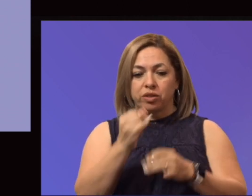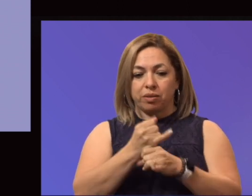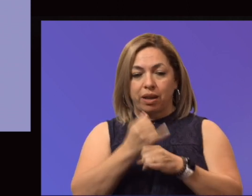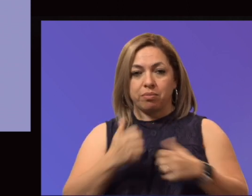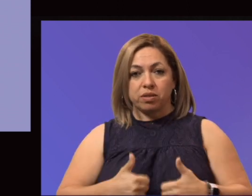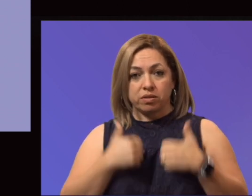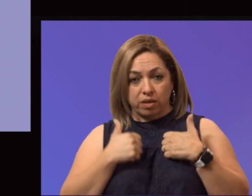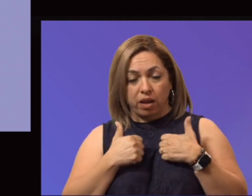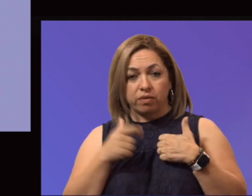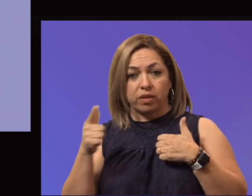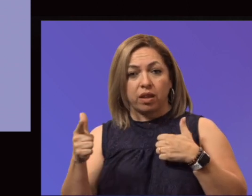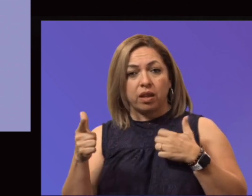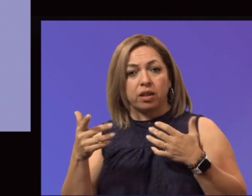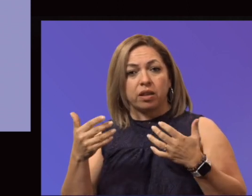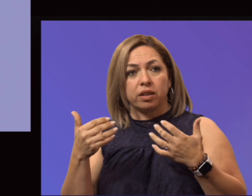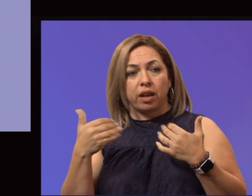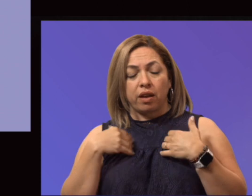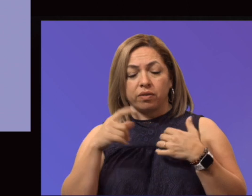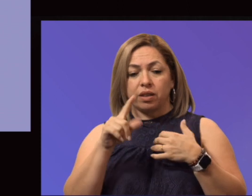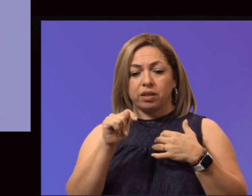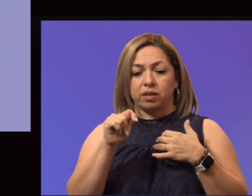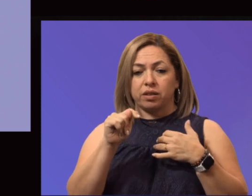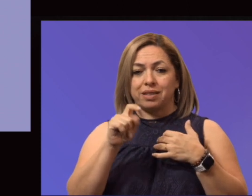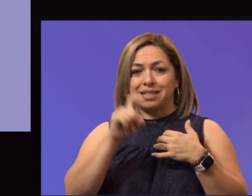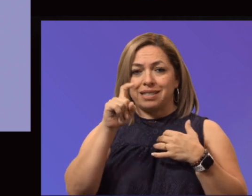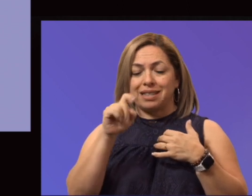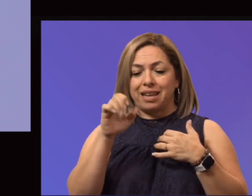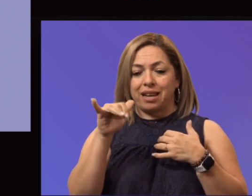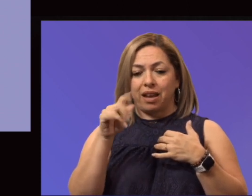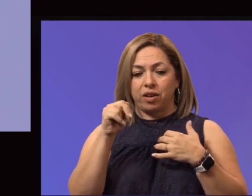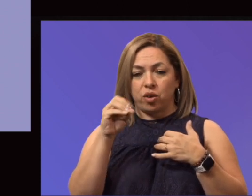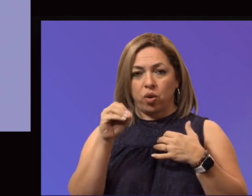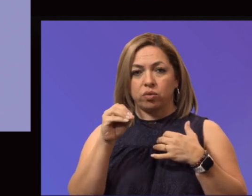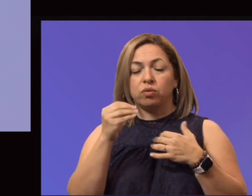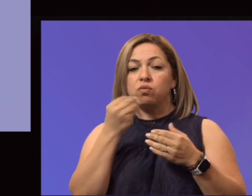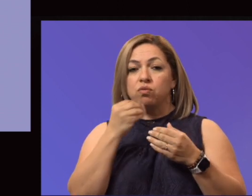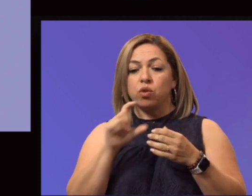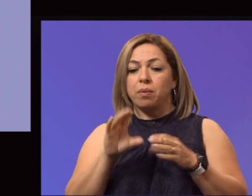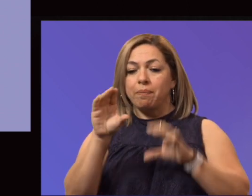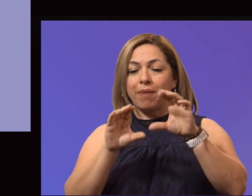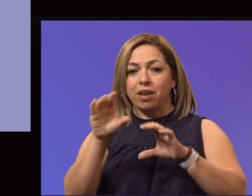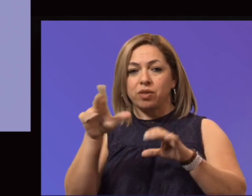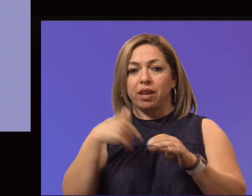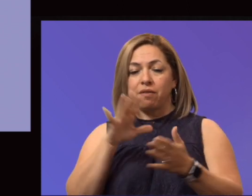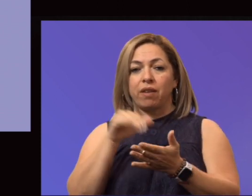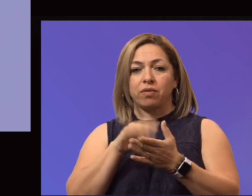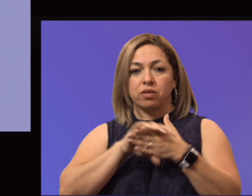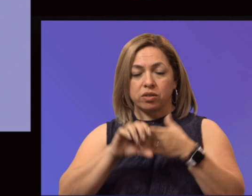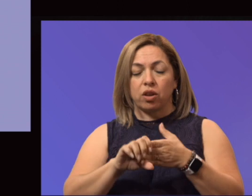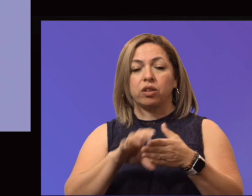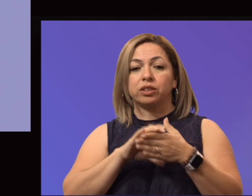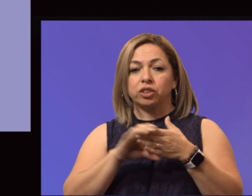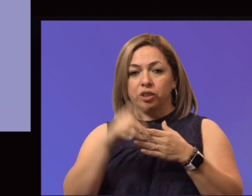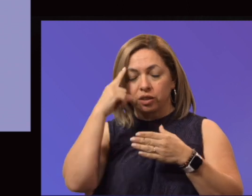They received, the Tejano Food Pantry received a $5,000 check from Albertsons Companies Foundation to continue to